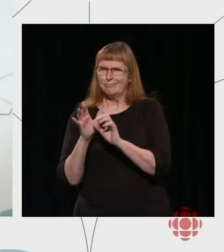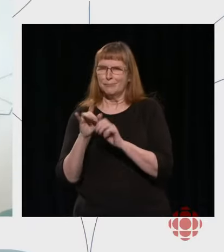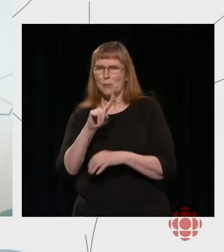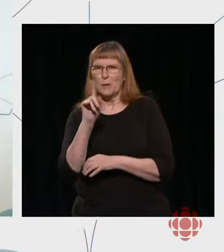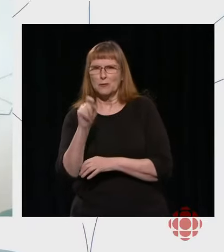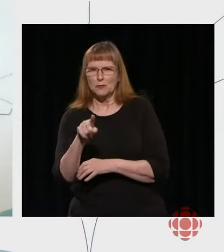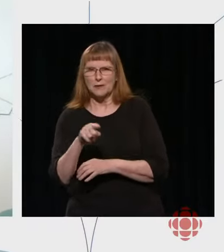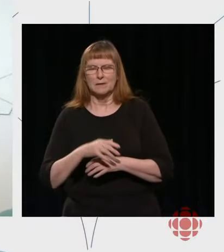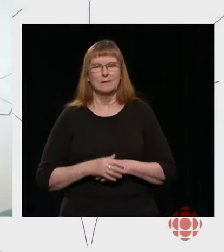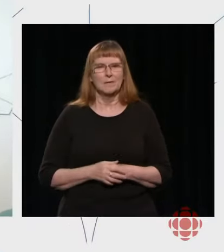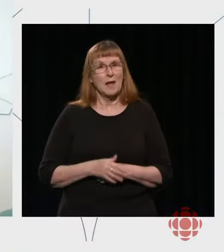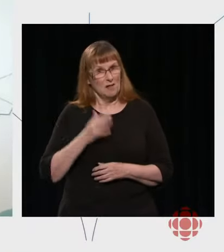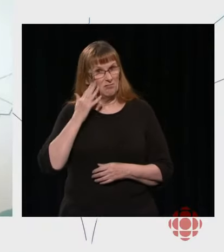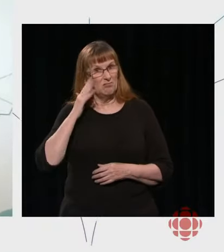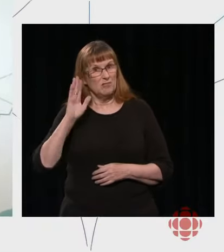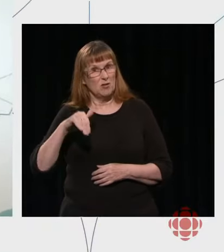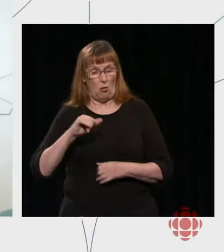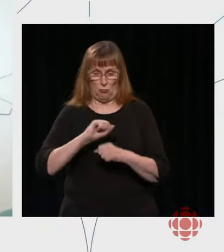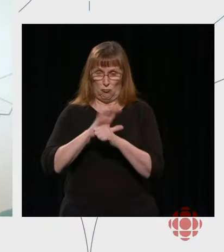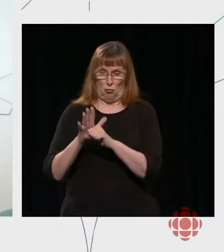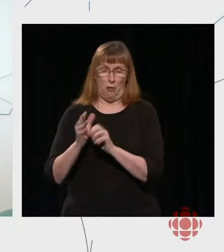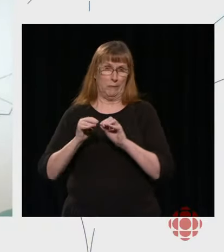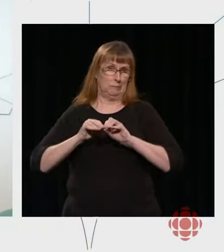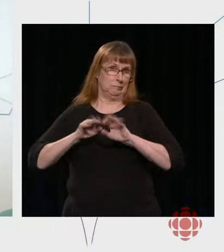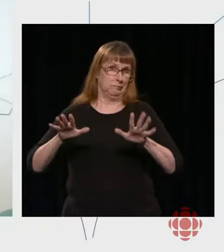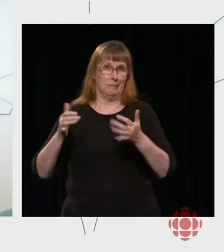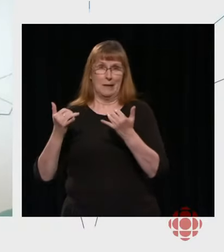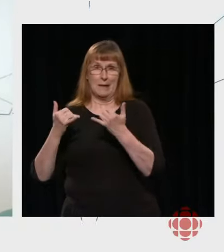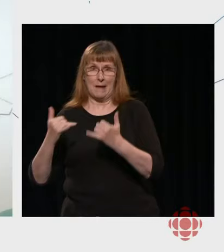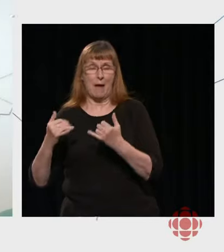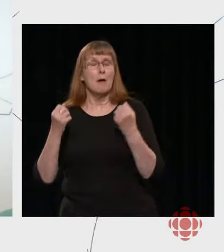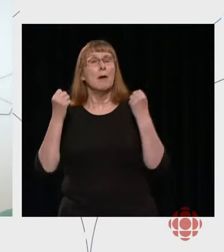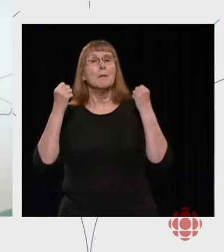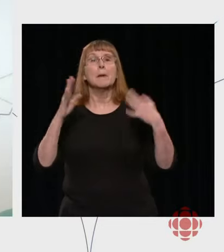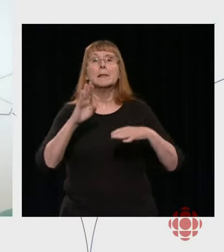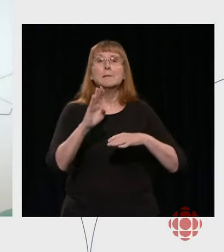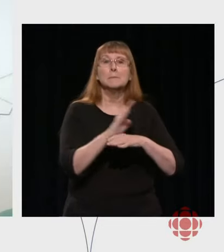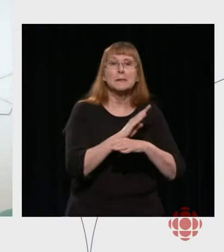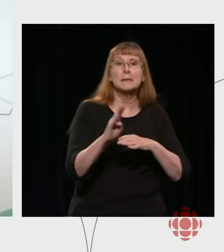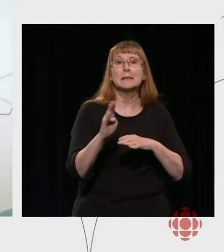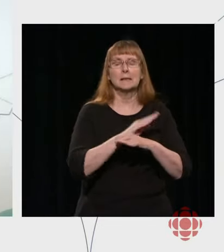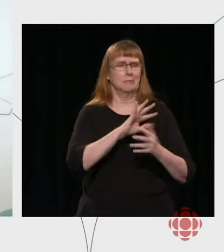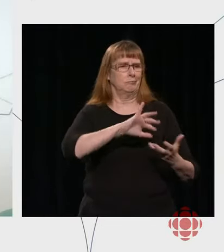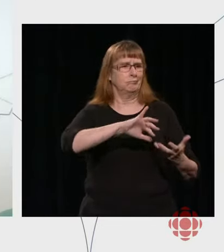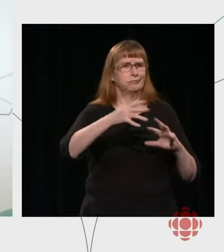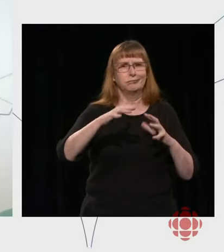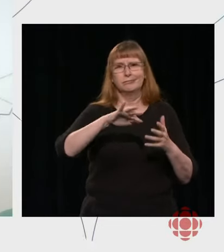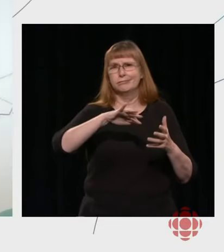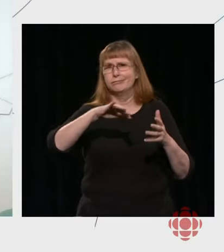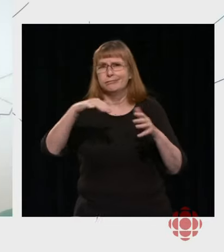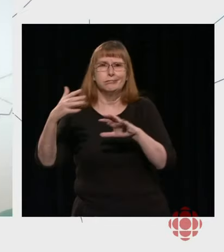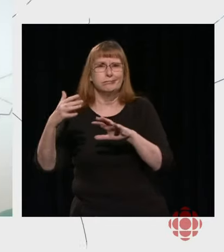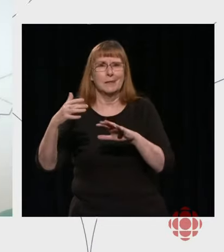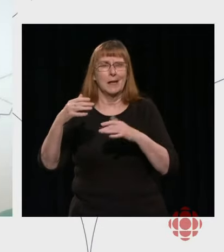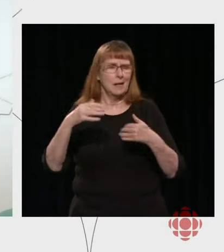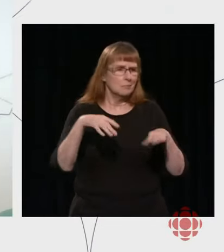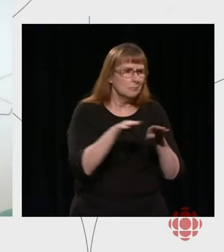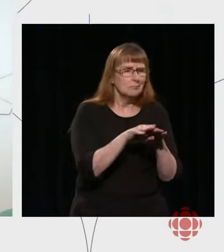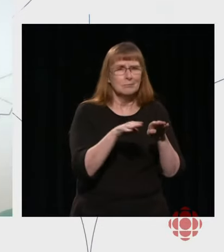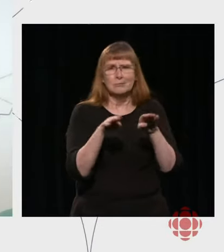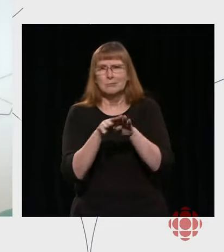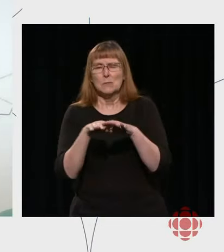industries, that's a question from one of our listeners. And so, the question is, COVID-19 has hit many